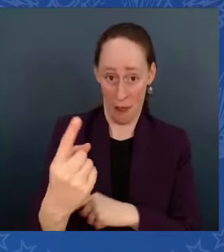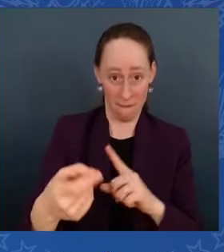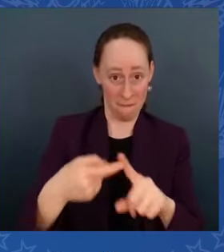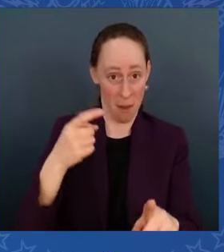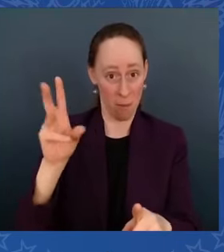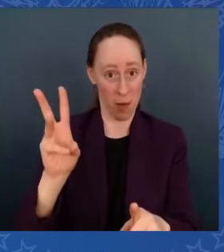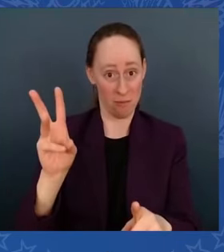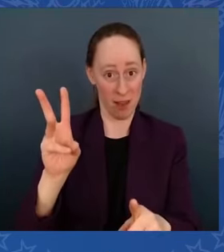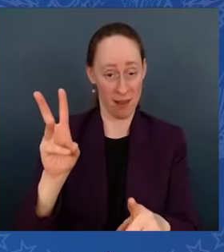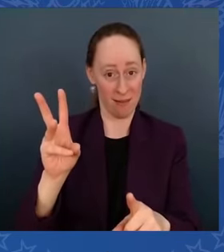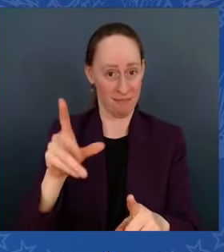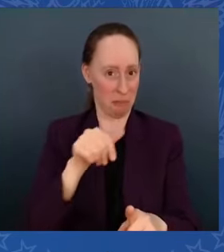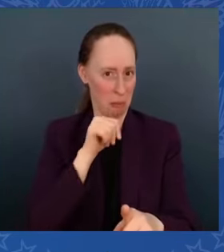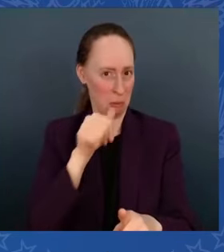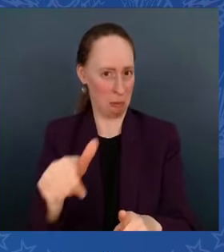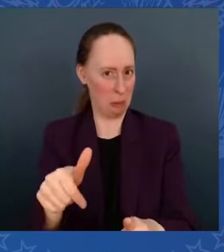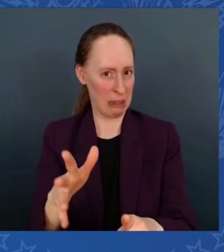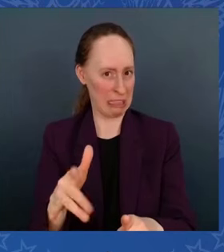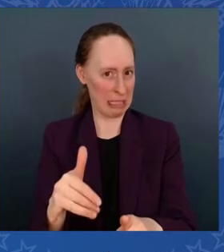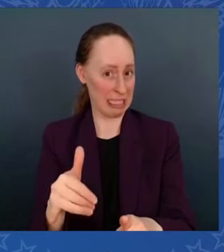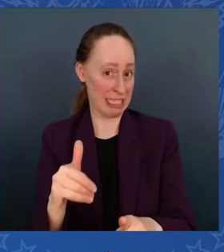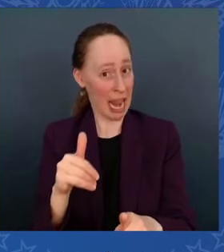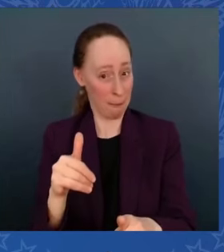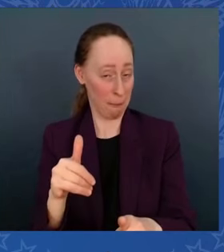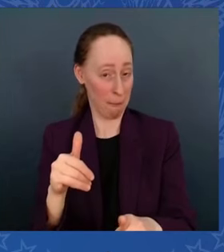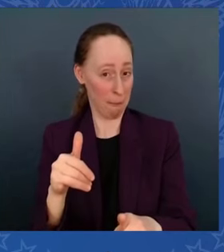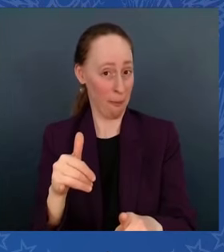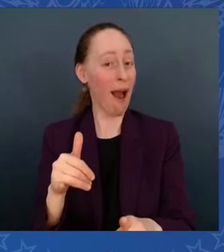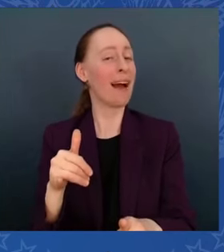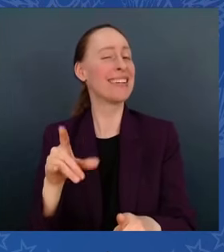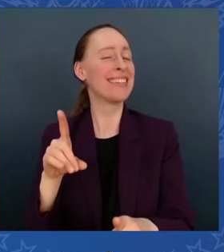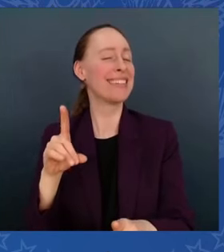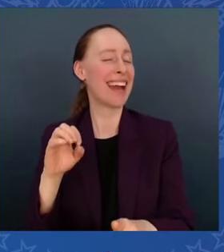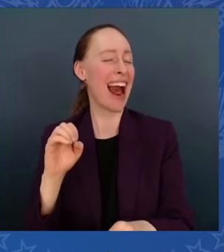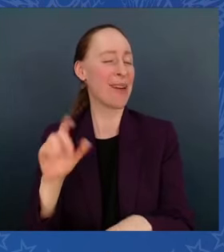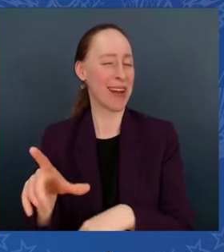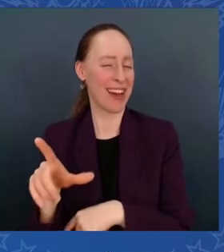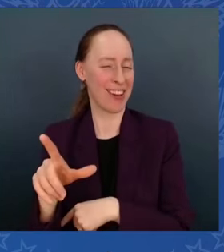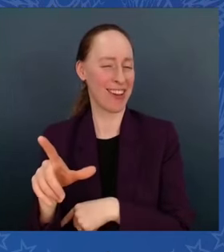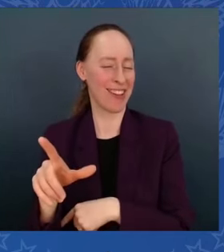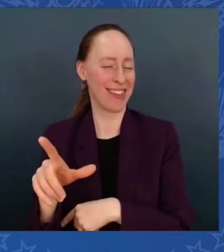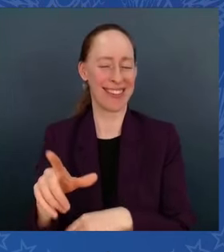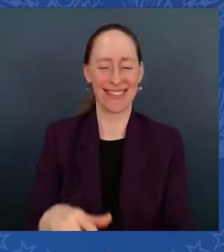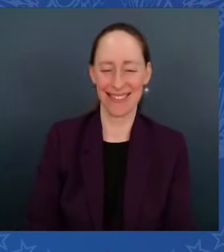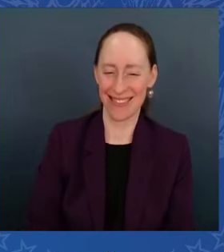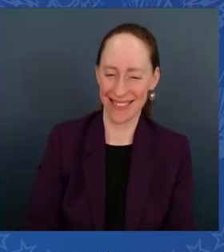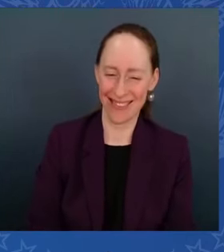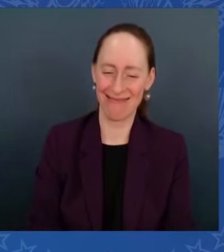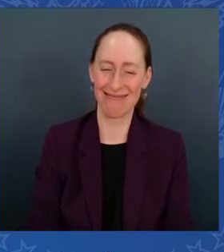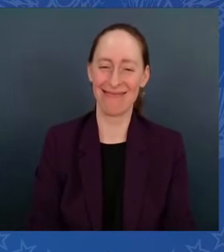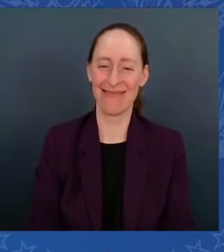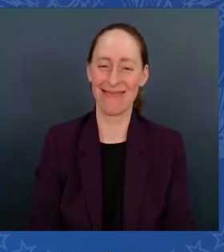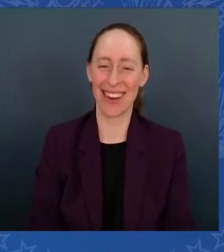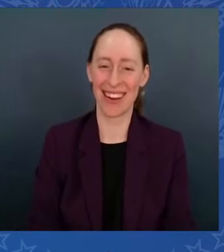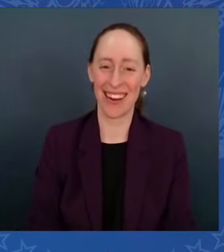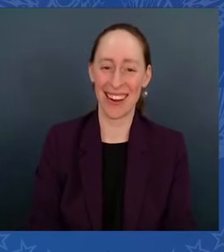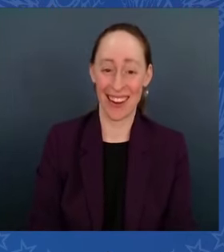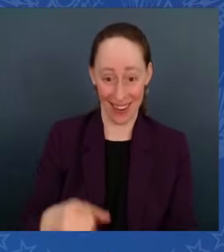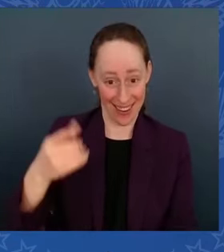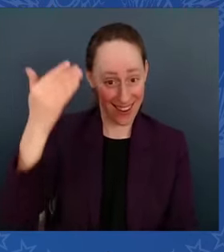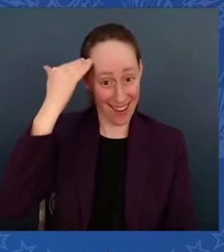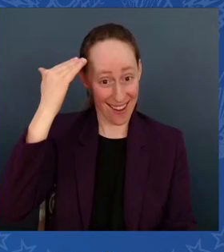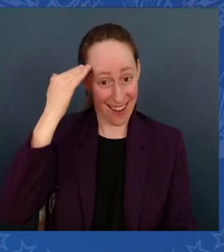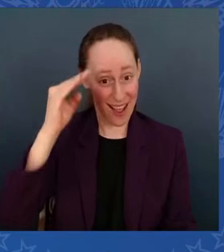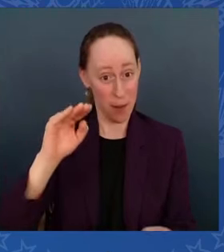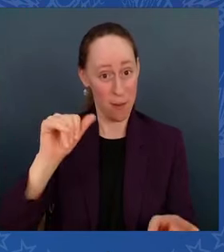I'm from Wilmington, Delaware. And guess what? The mayor lived in Wilmington, Delaware. Delaware as